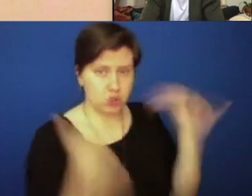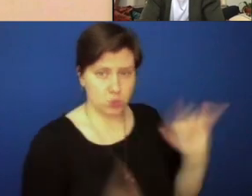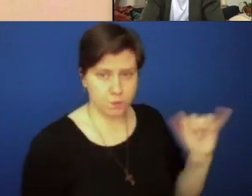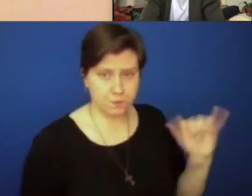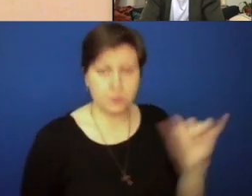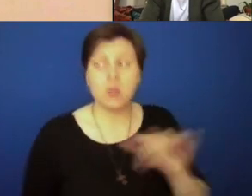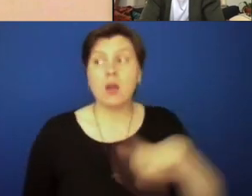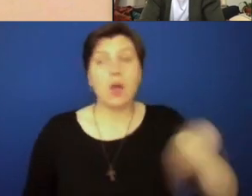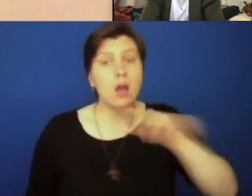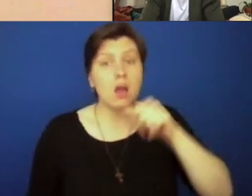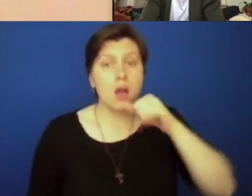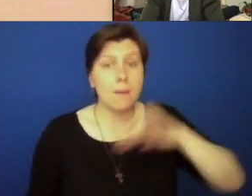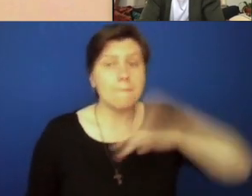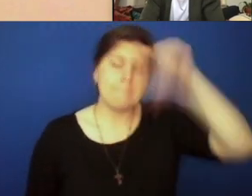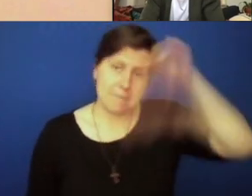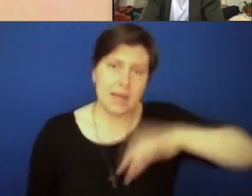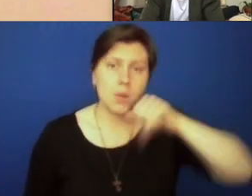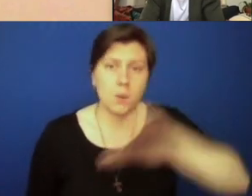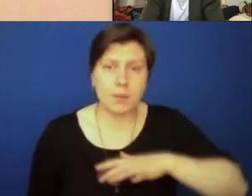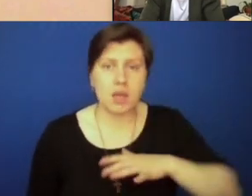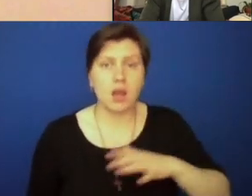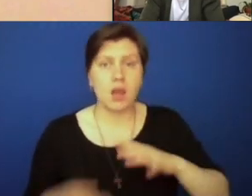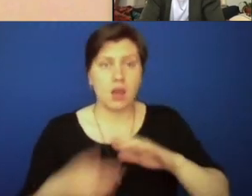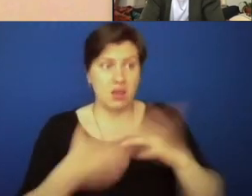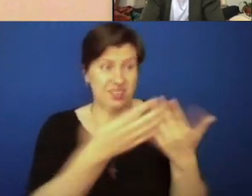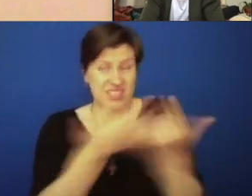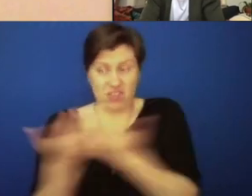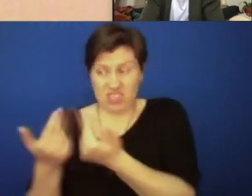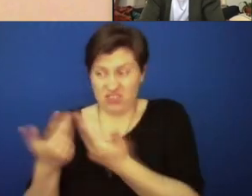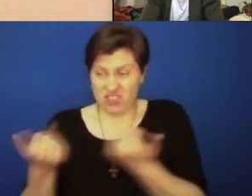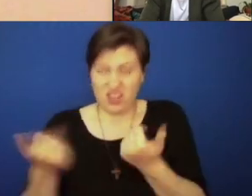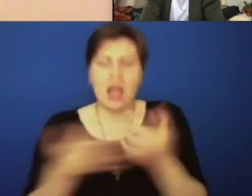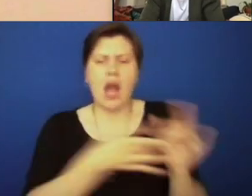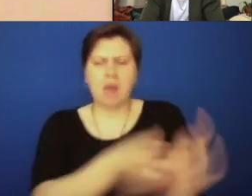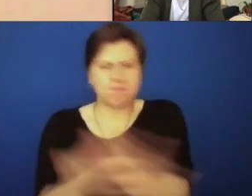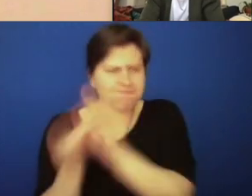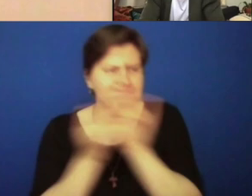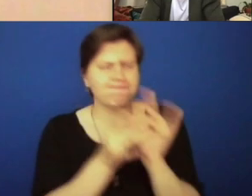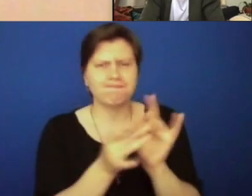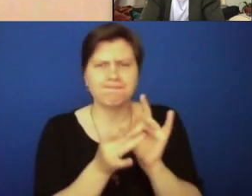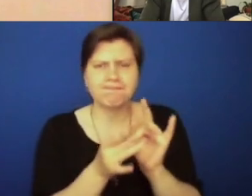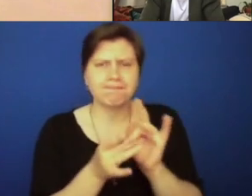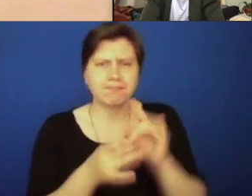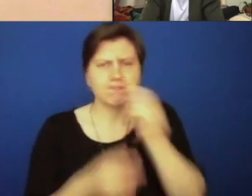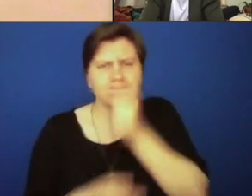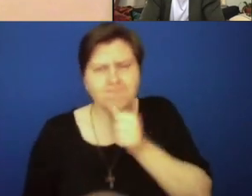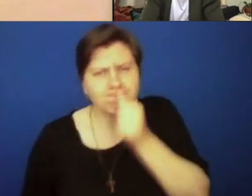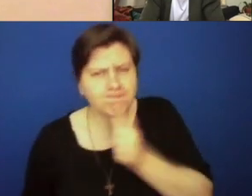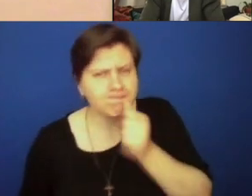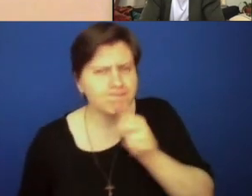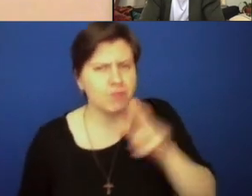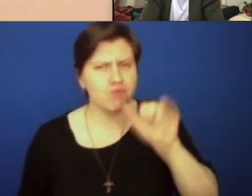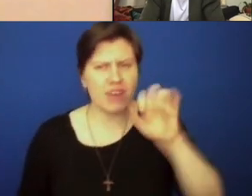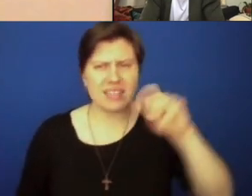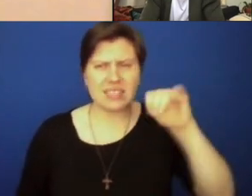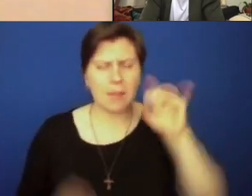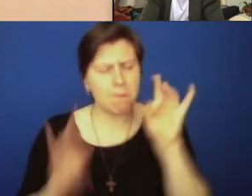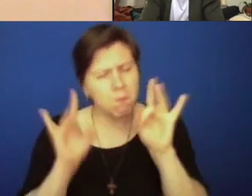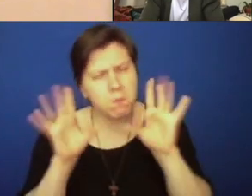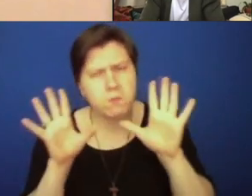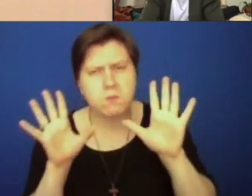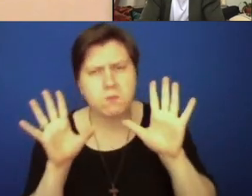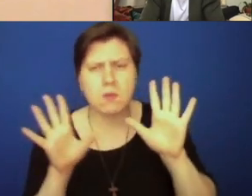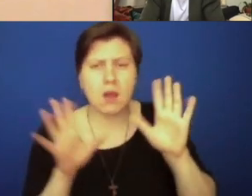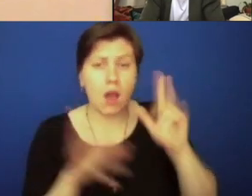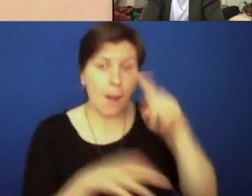women who had to desegregate these communities, men and women who desegregated their communities and endured unconscionable racism. There are Black sisters